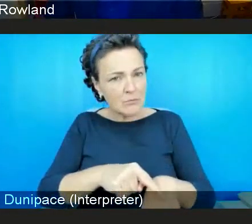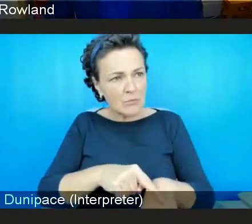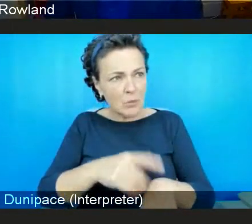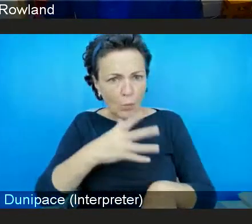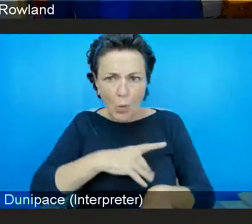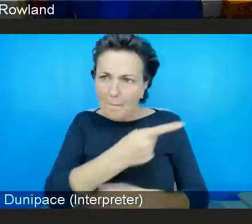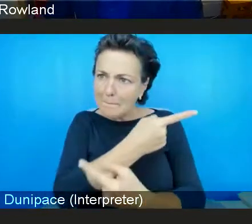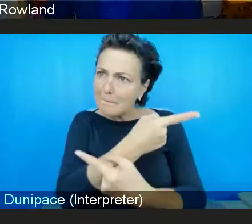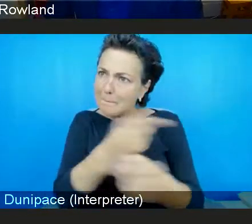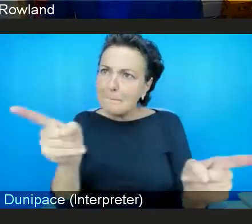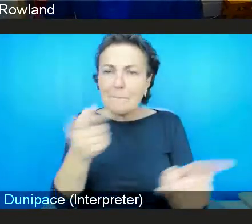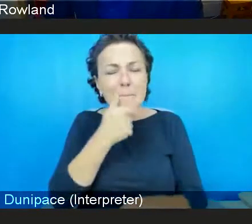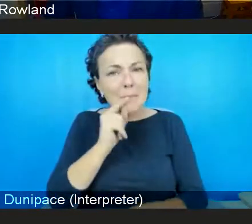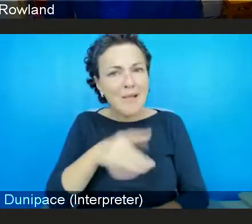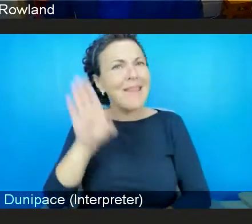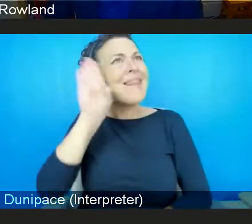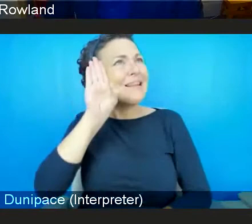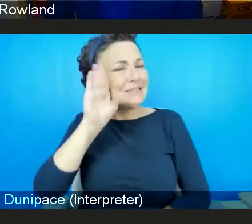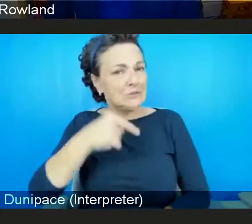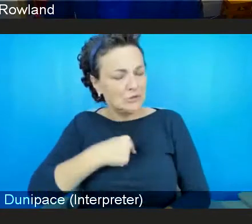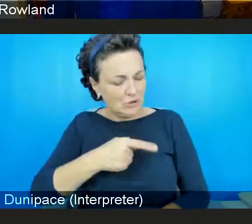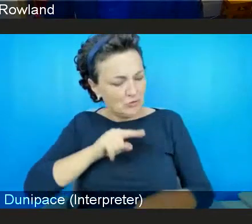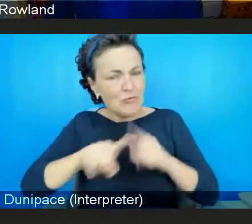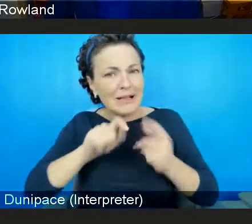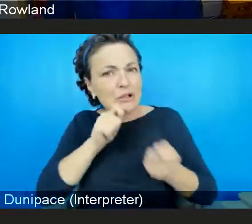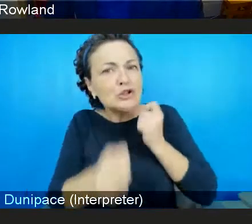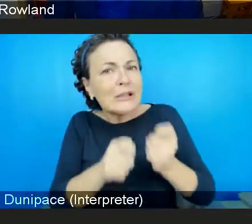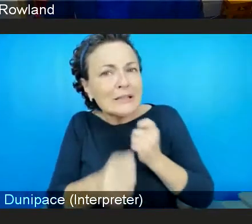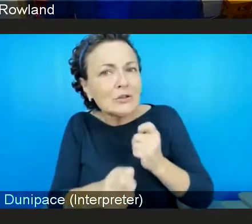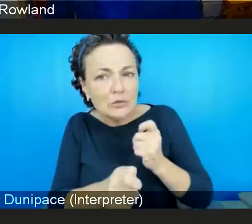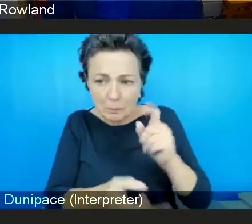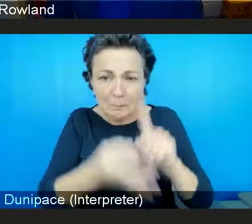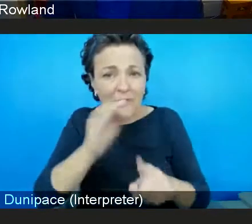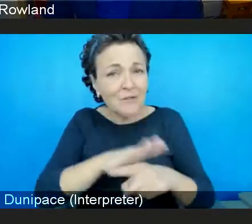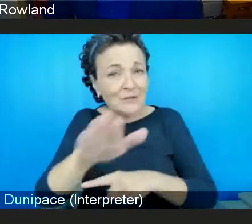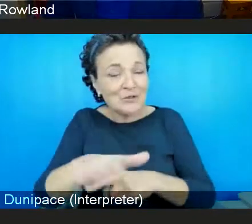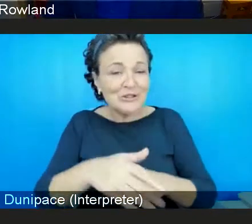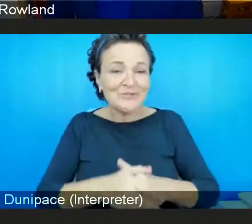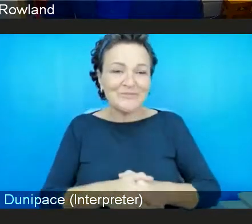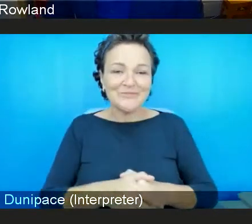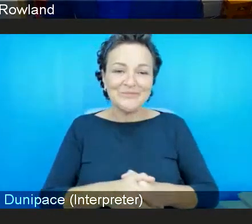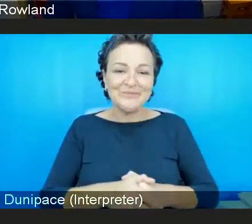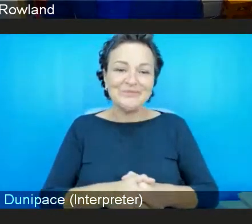it's a really it's a really welcome step forward. Yeah, pretty.